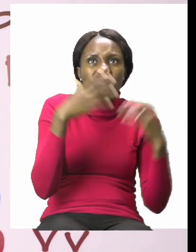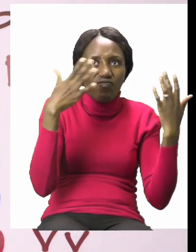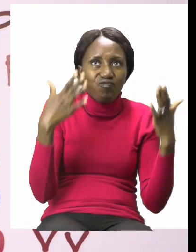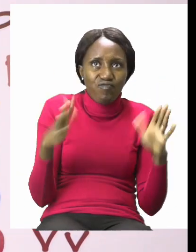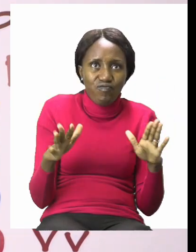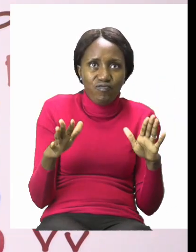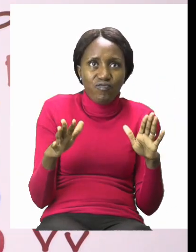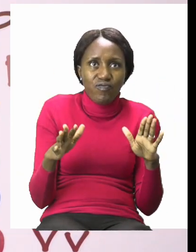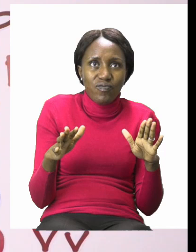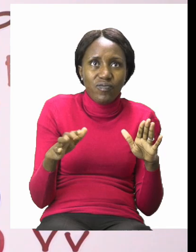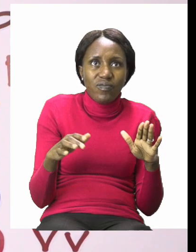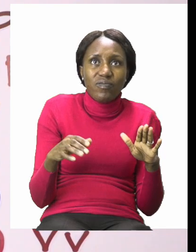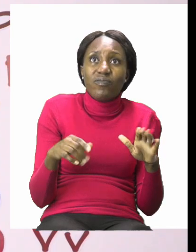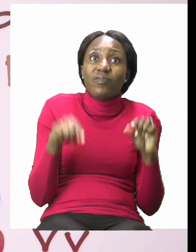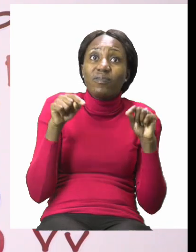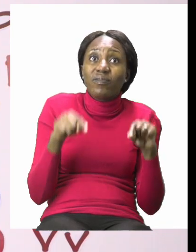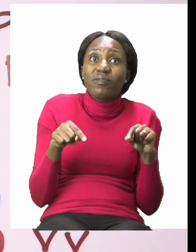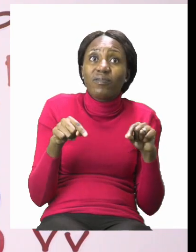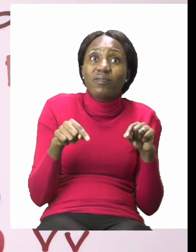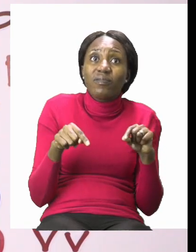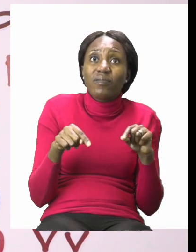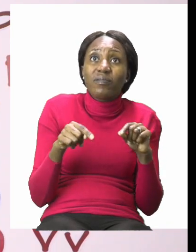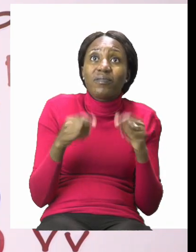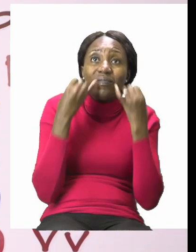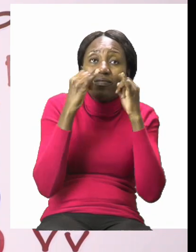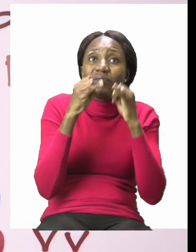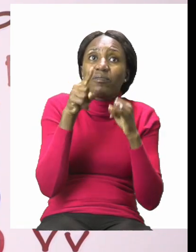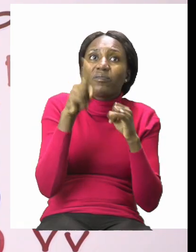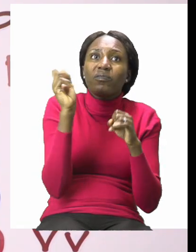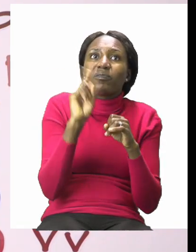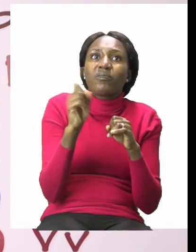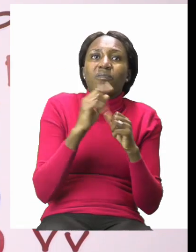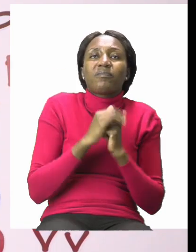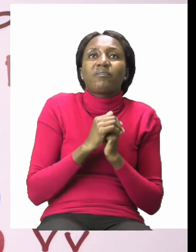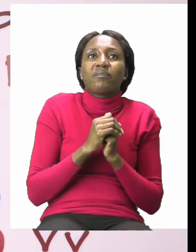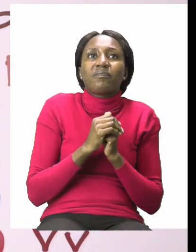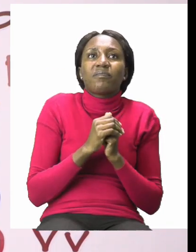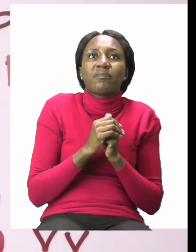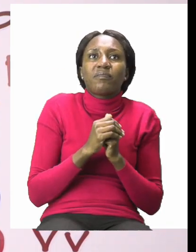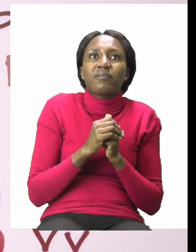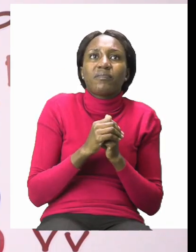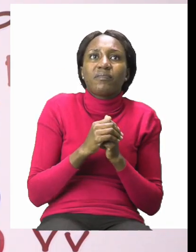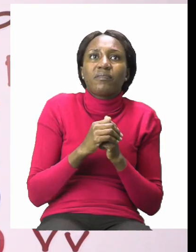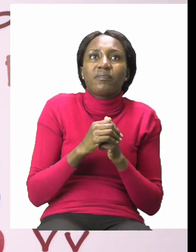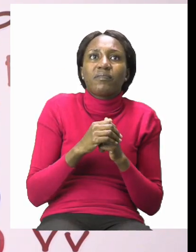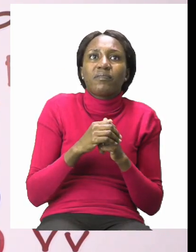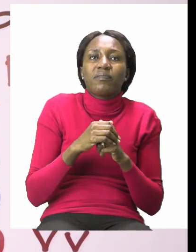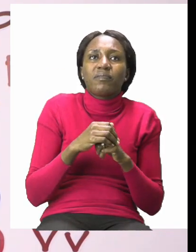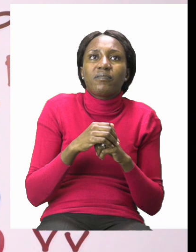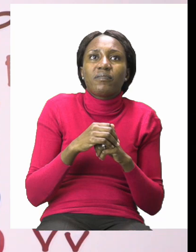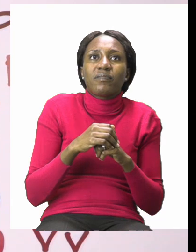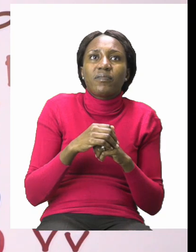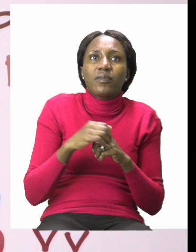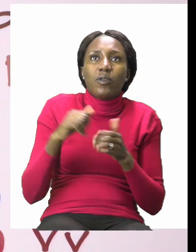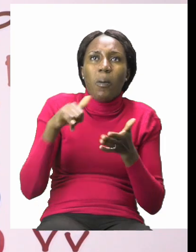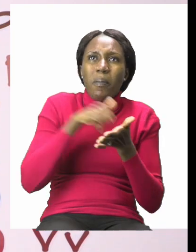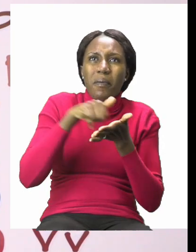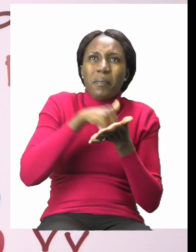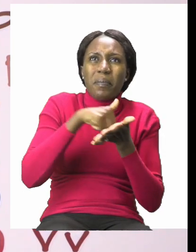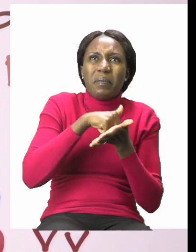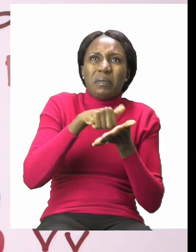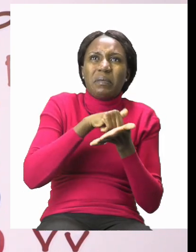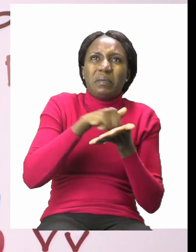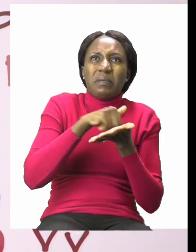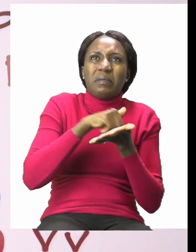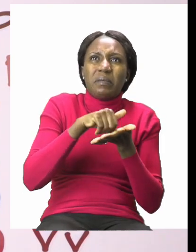turn to say what each and everything is used for. The first thing you can see is a brush. The